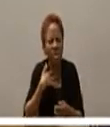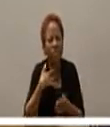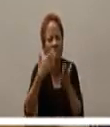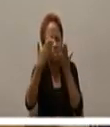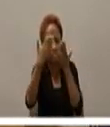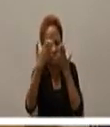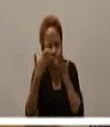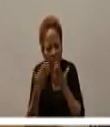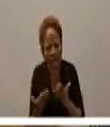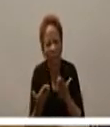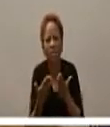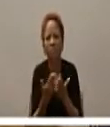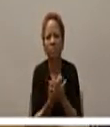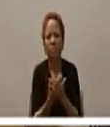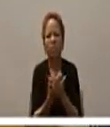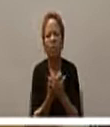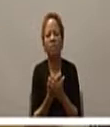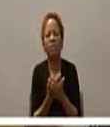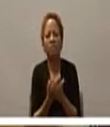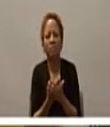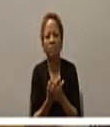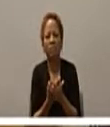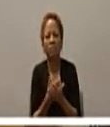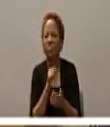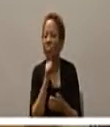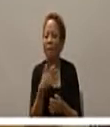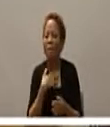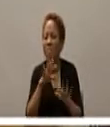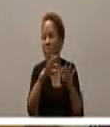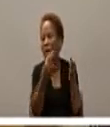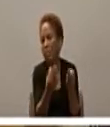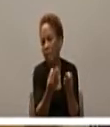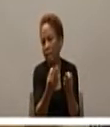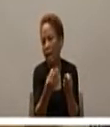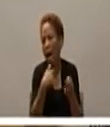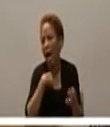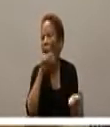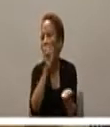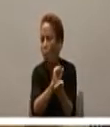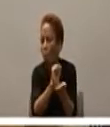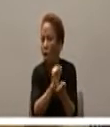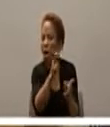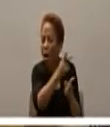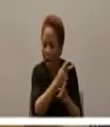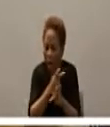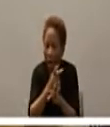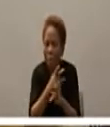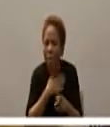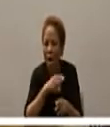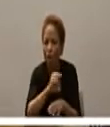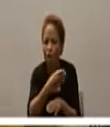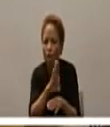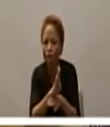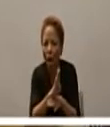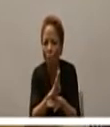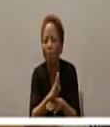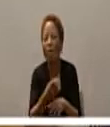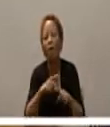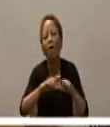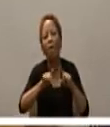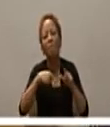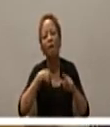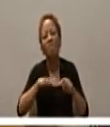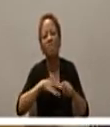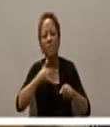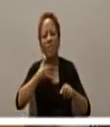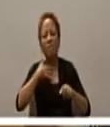was a very very distraught and and and that's where I think it's it behooves us to reflect upon that